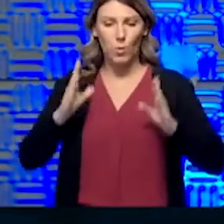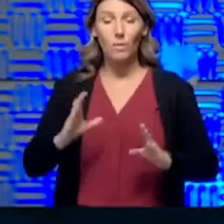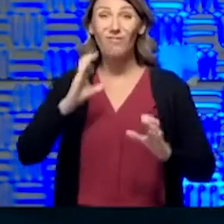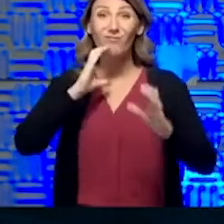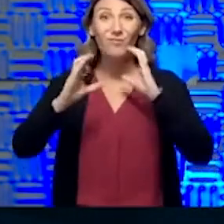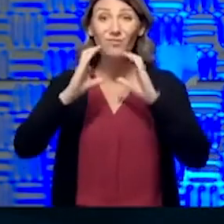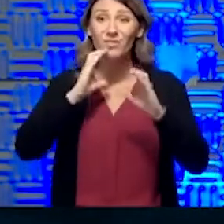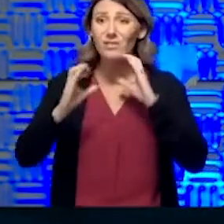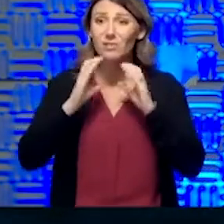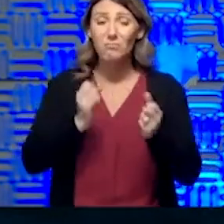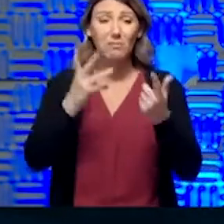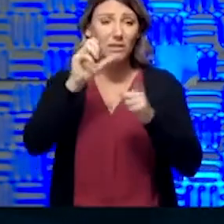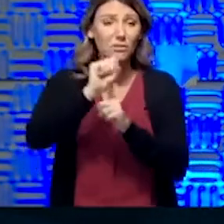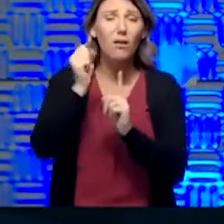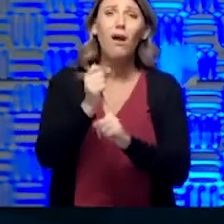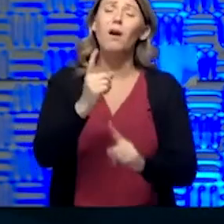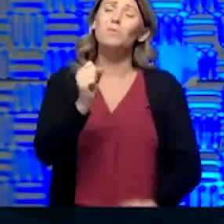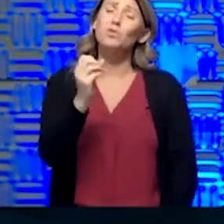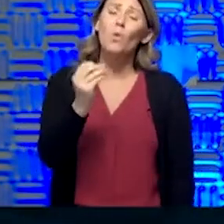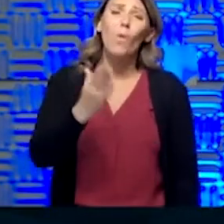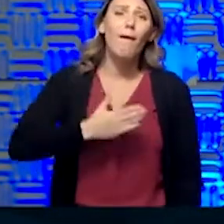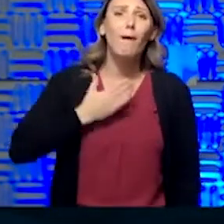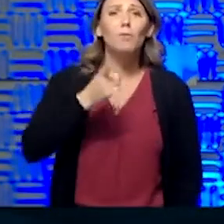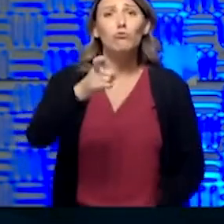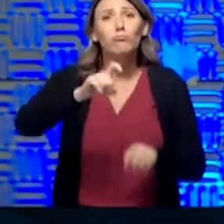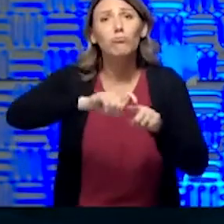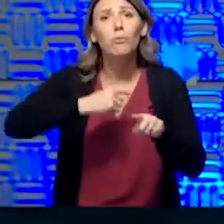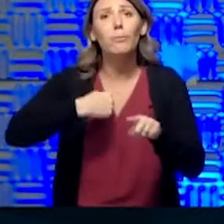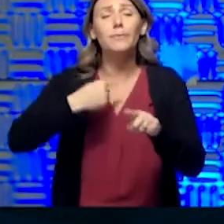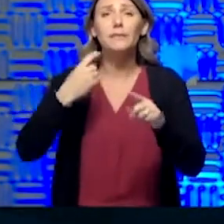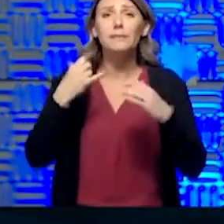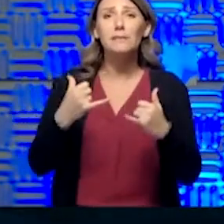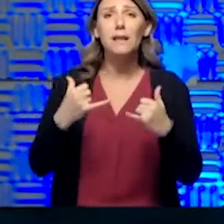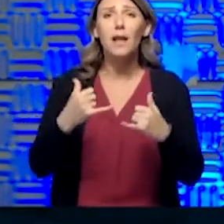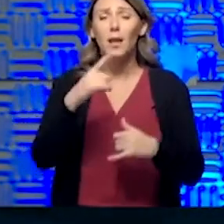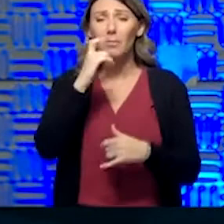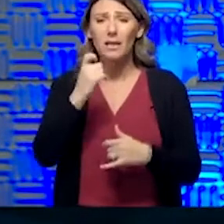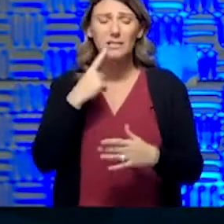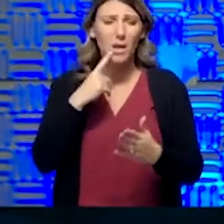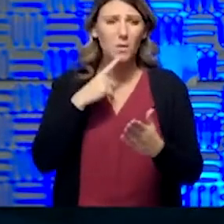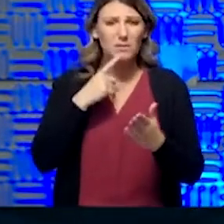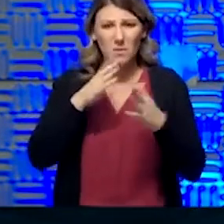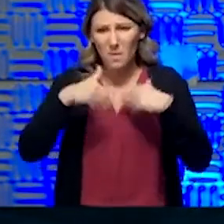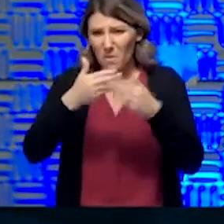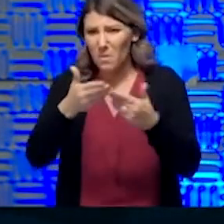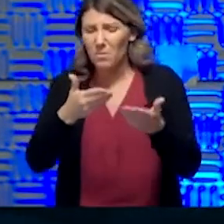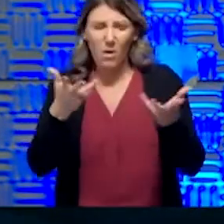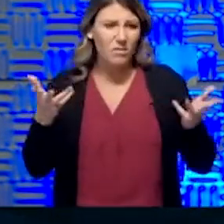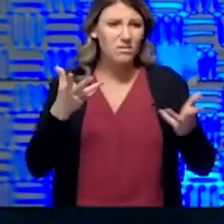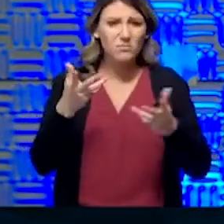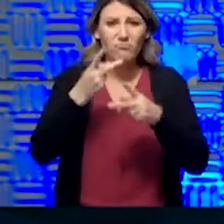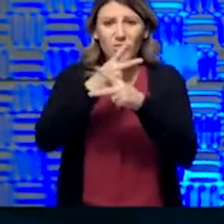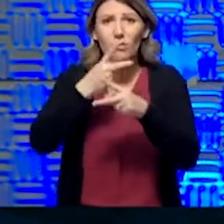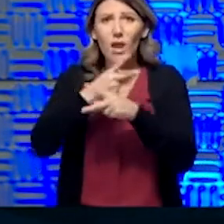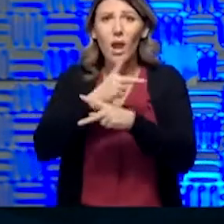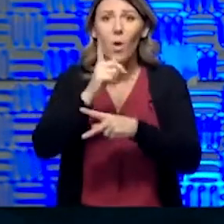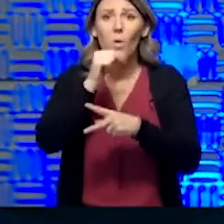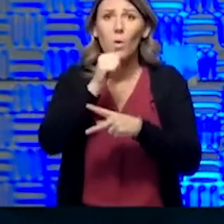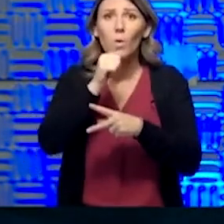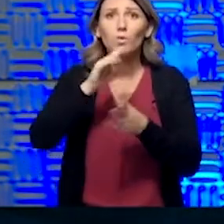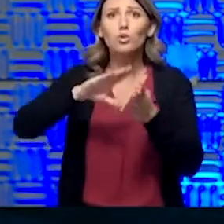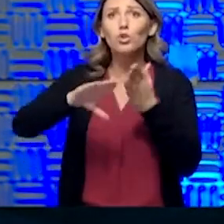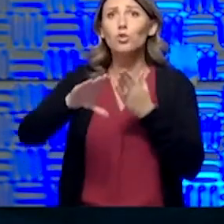was, I am so glad that you called me today because I just was going through the process of figuring out who to furlough.